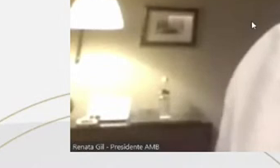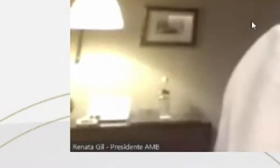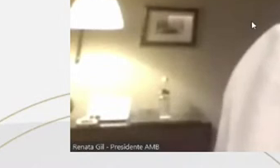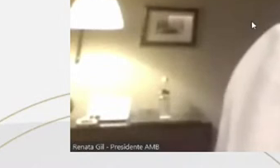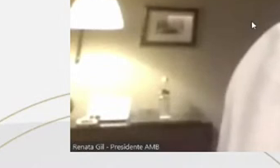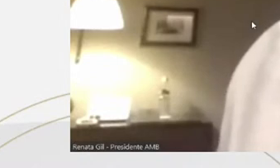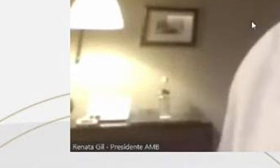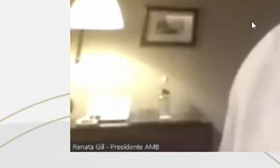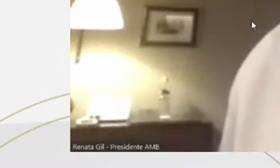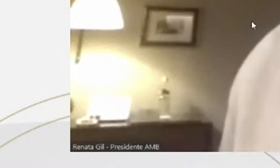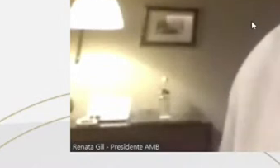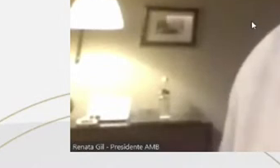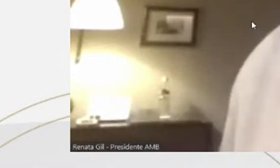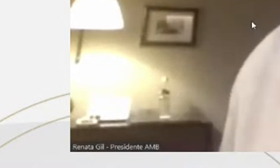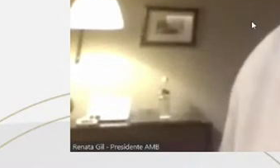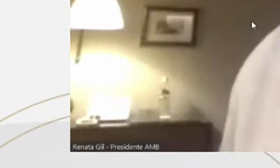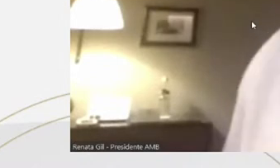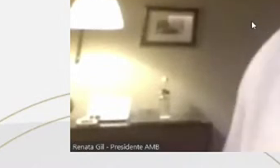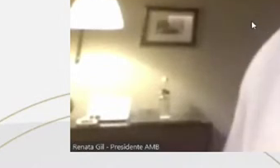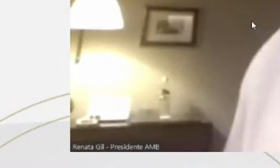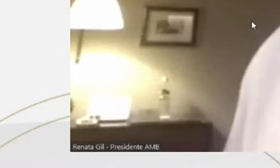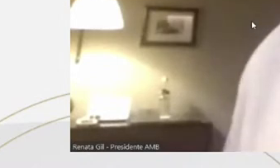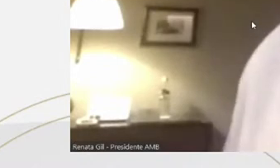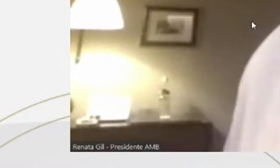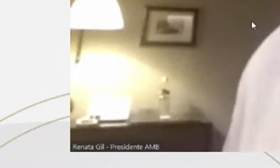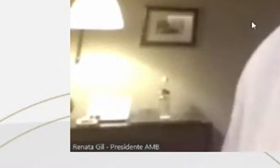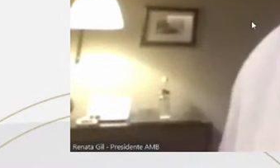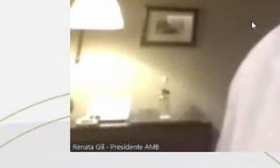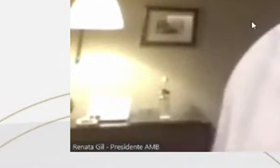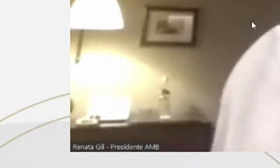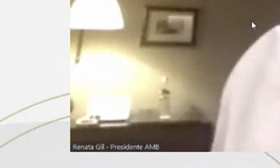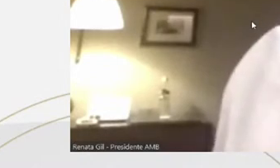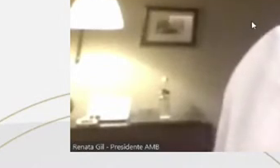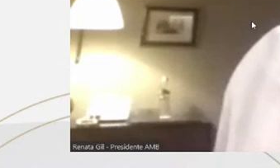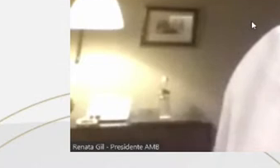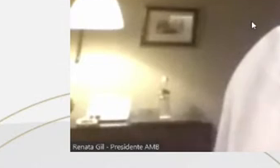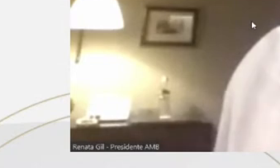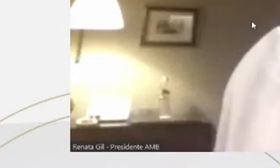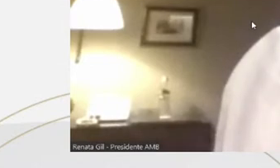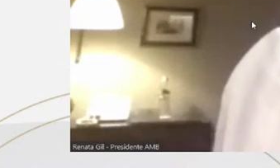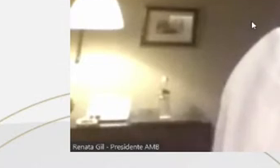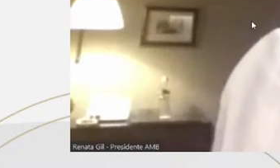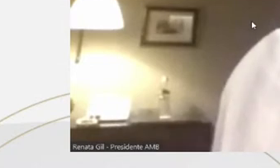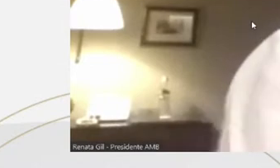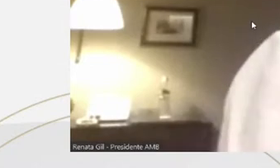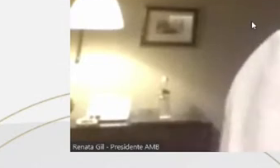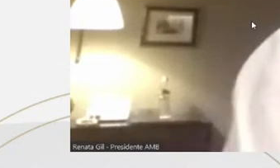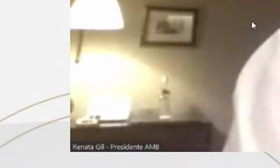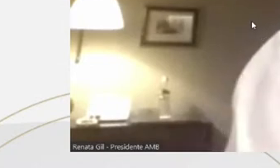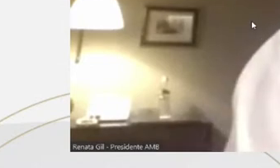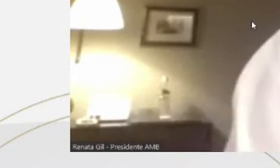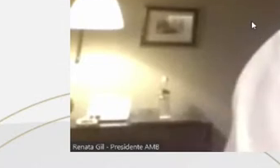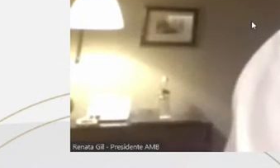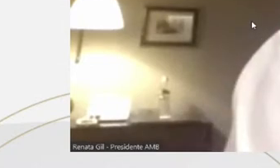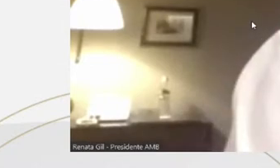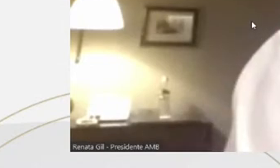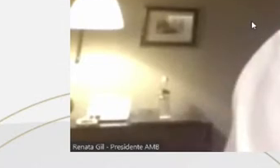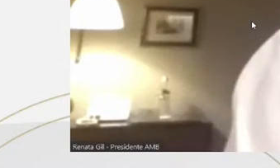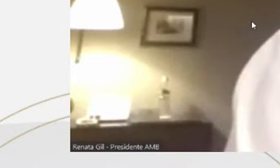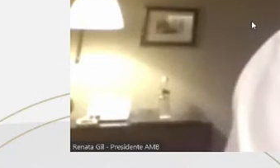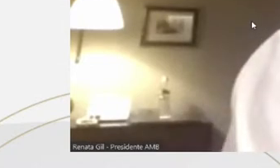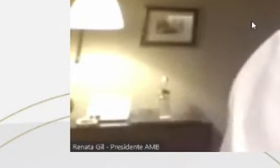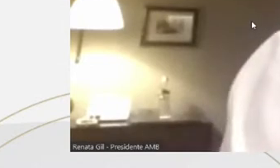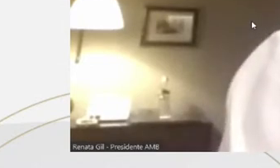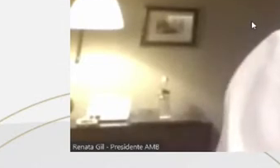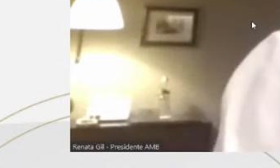even better. And there is a certainty from the point of view of the law that we